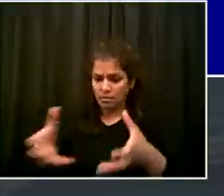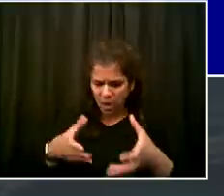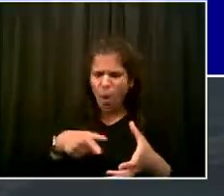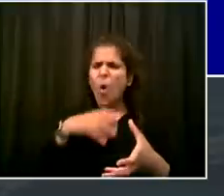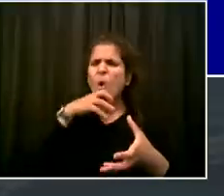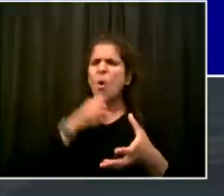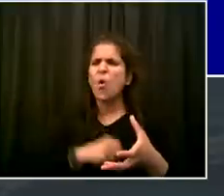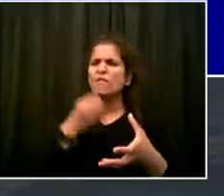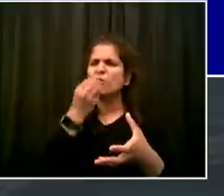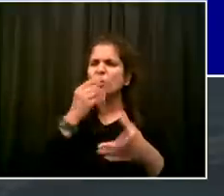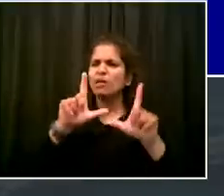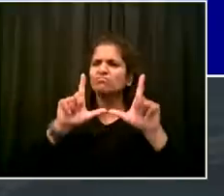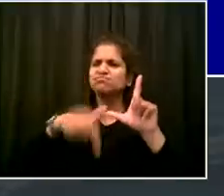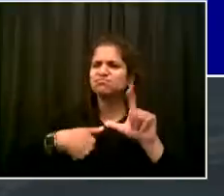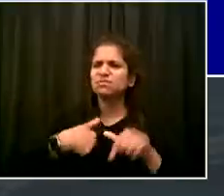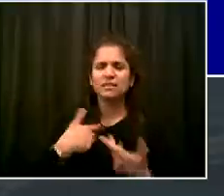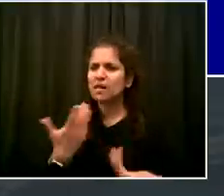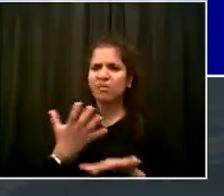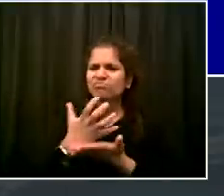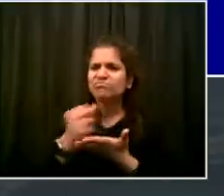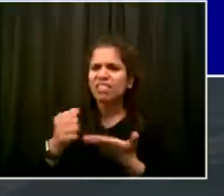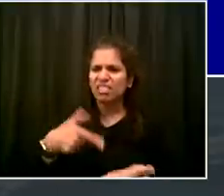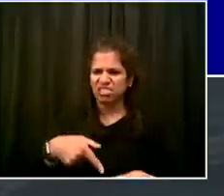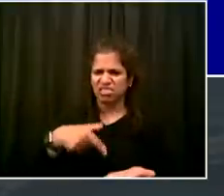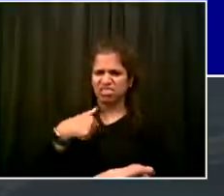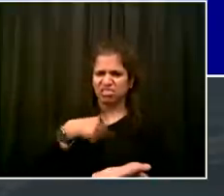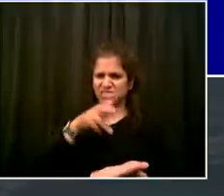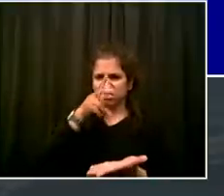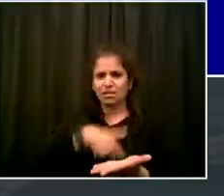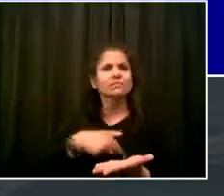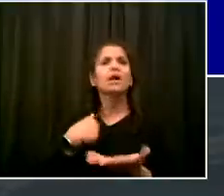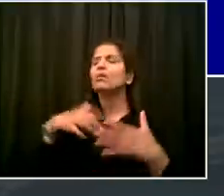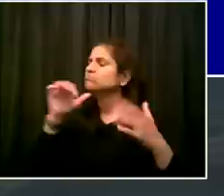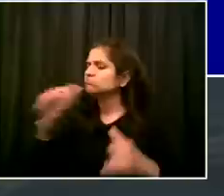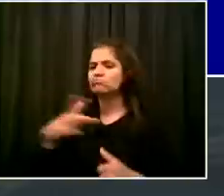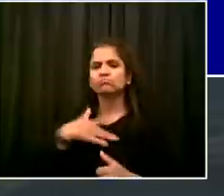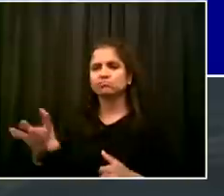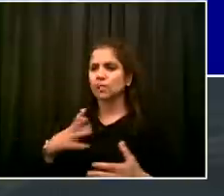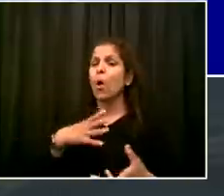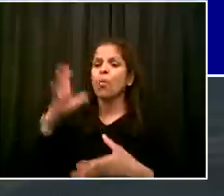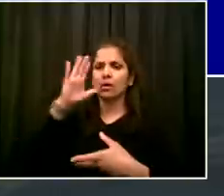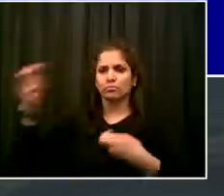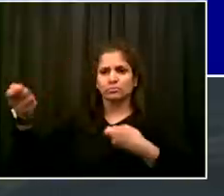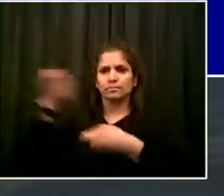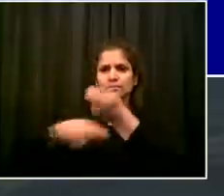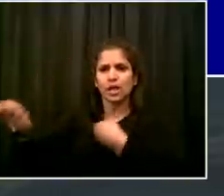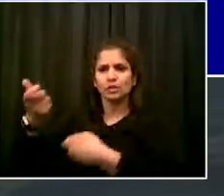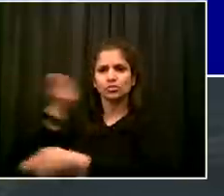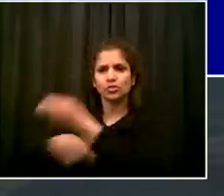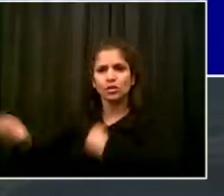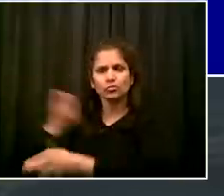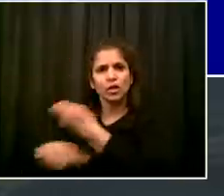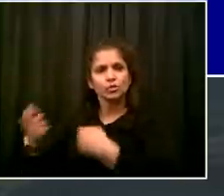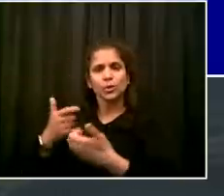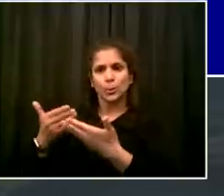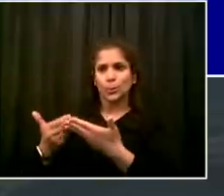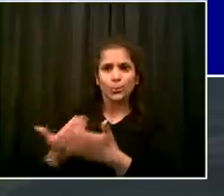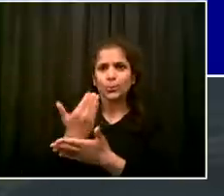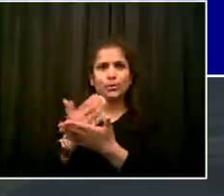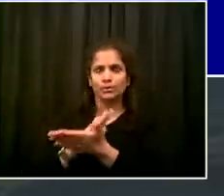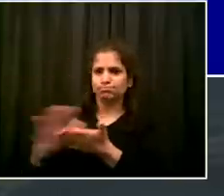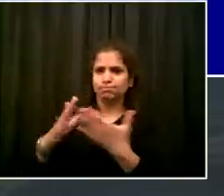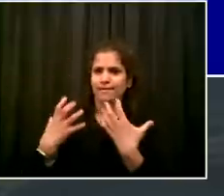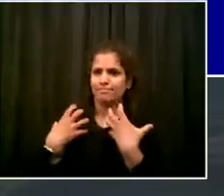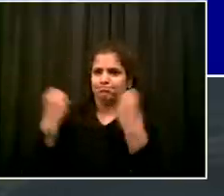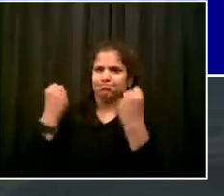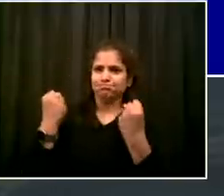And this is especially true for our seniors. And we take this extremely seriously. When we're talking to our vendors, one of the key